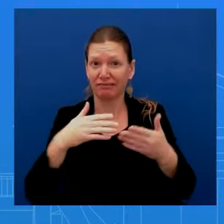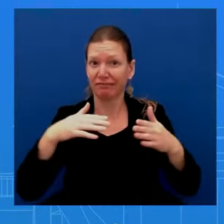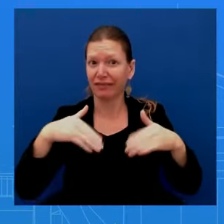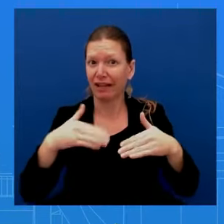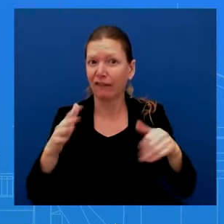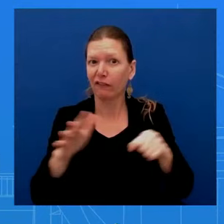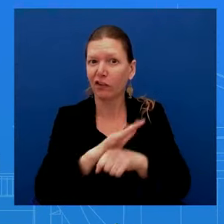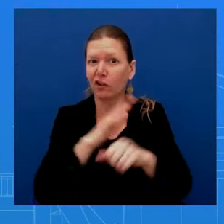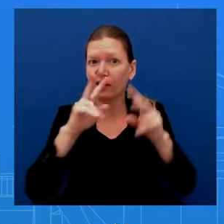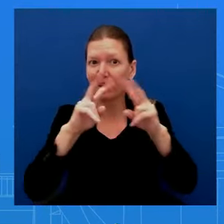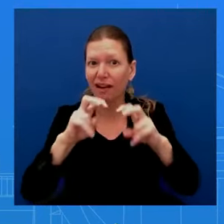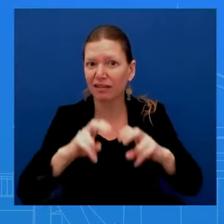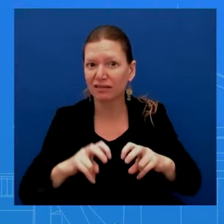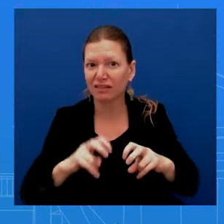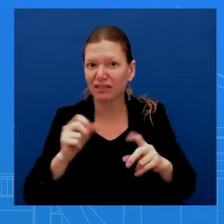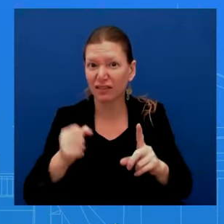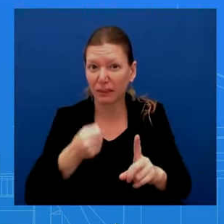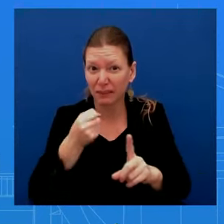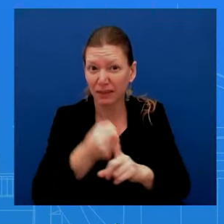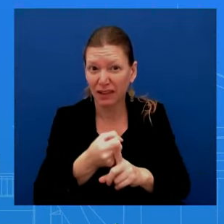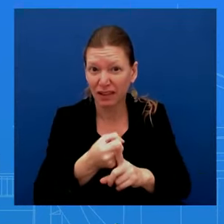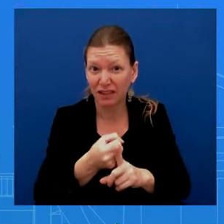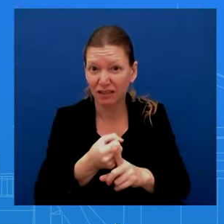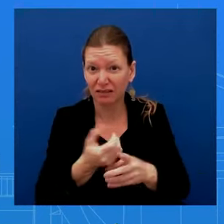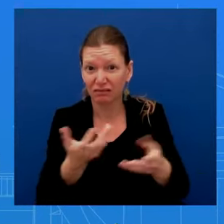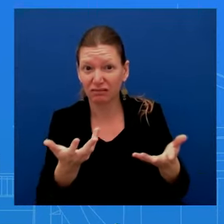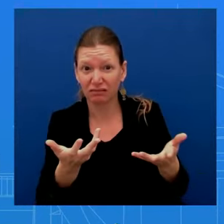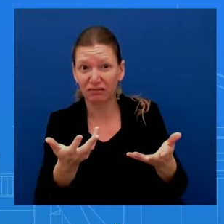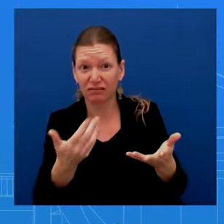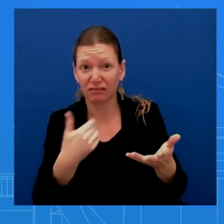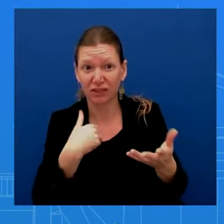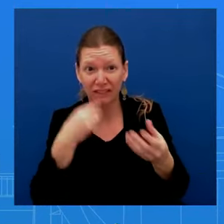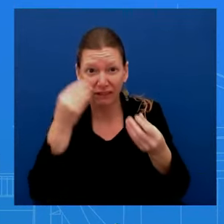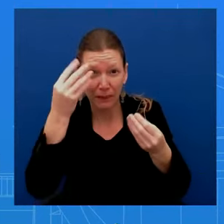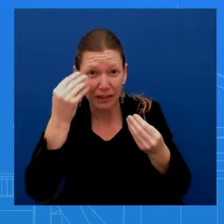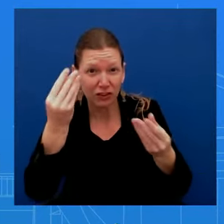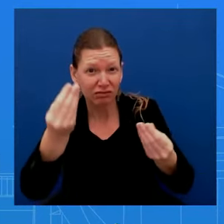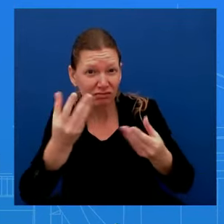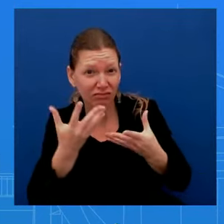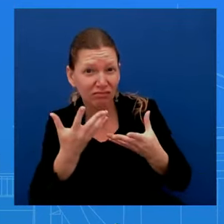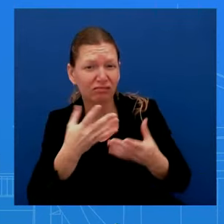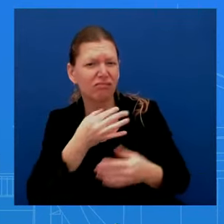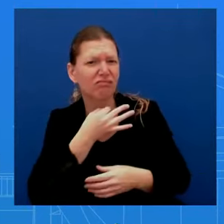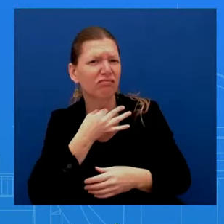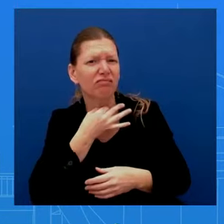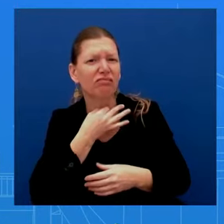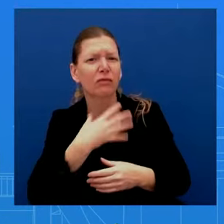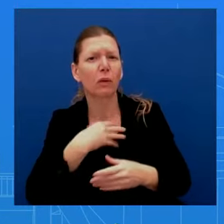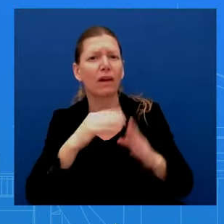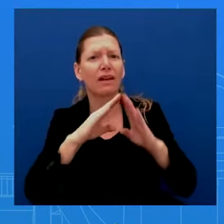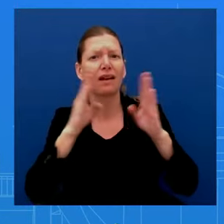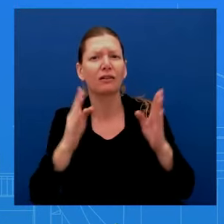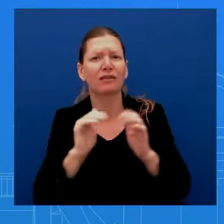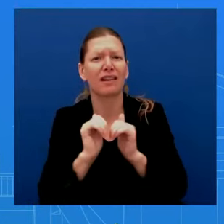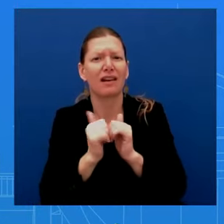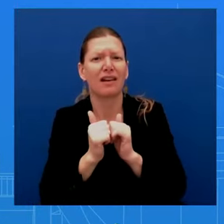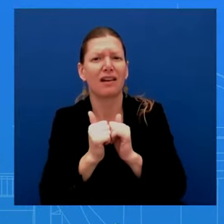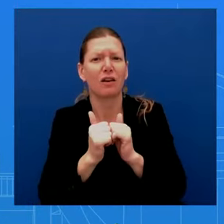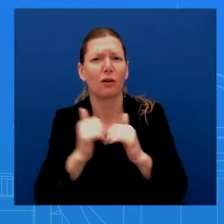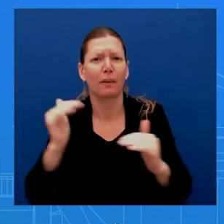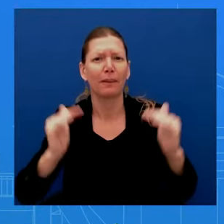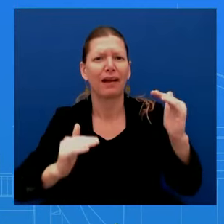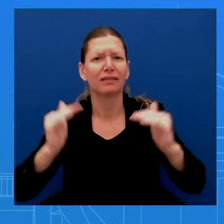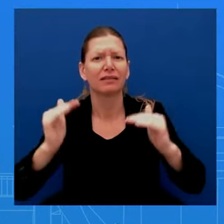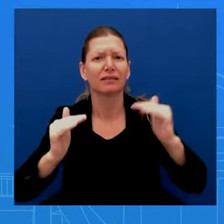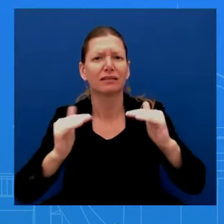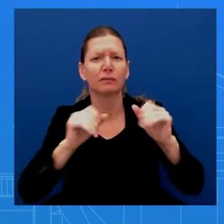I'm wondering how the White House is sort of balancing the potential impacts. Obviously, a child tax credit is something the President's